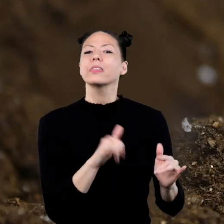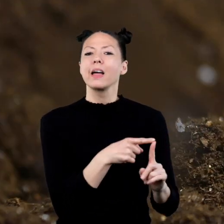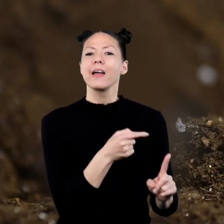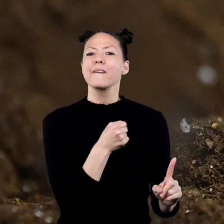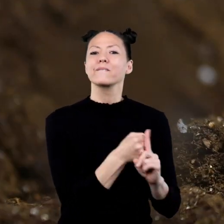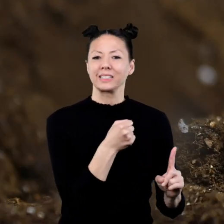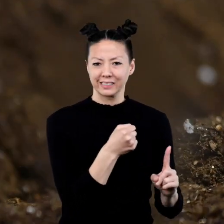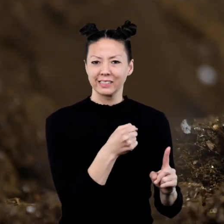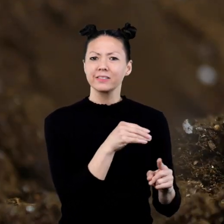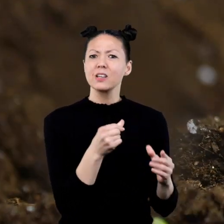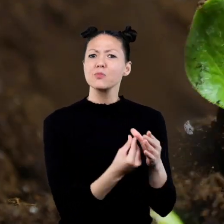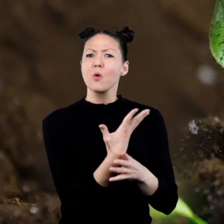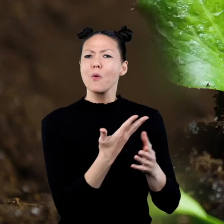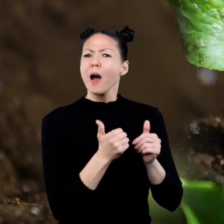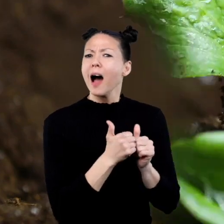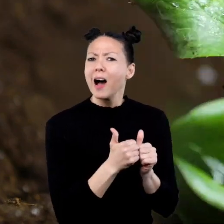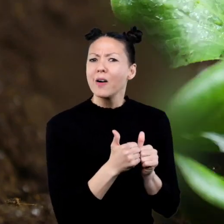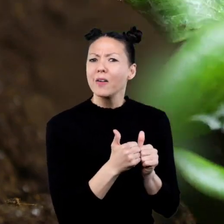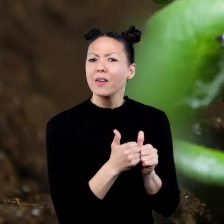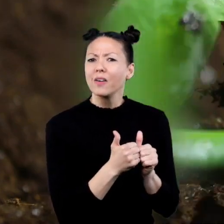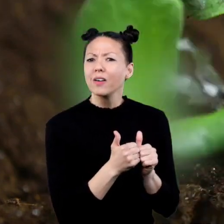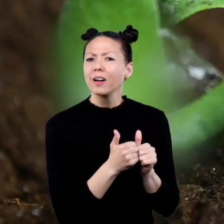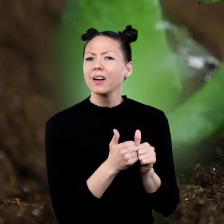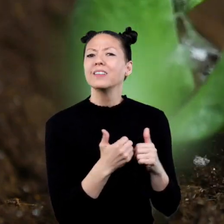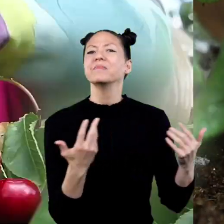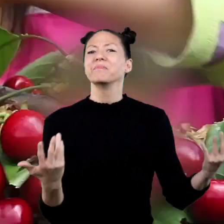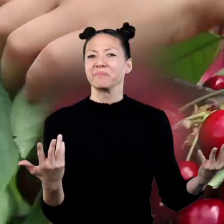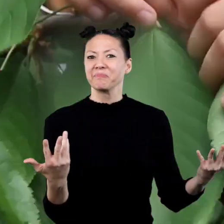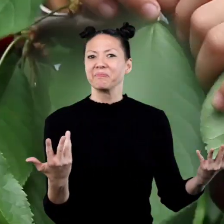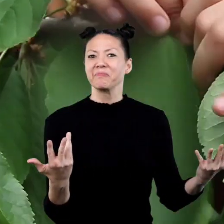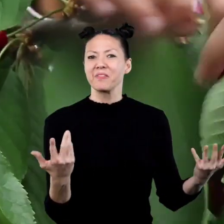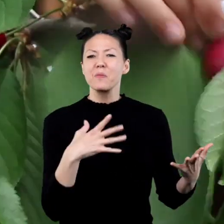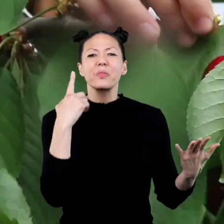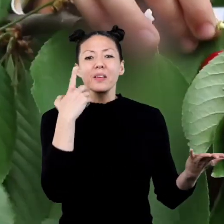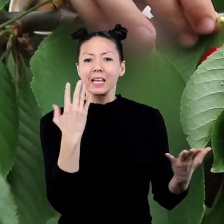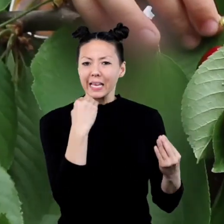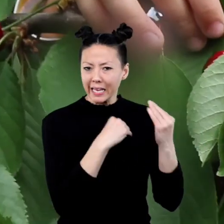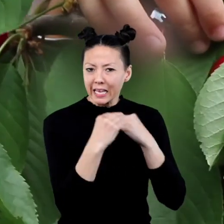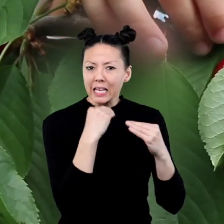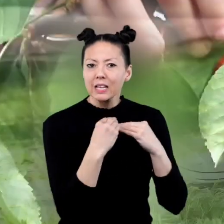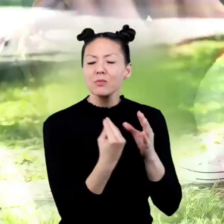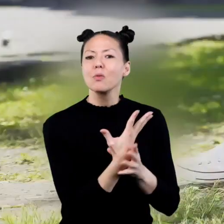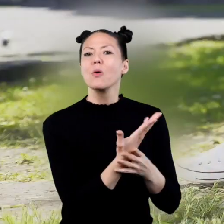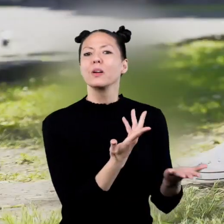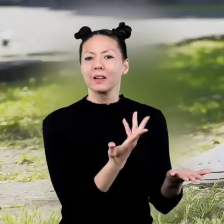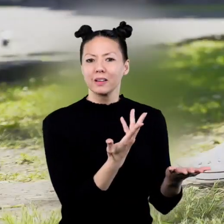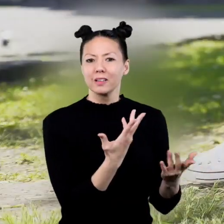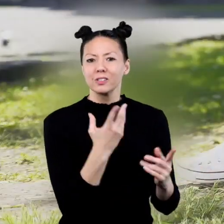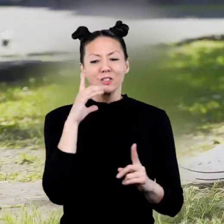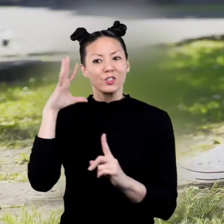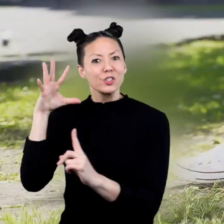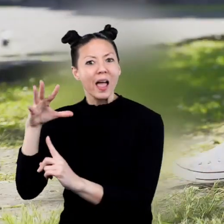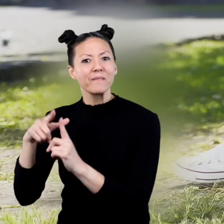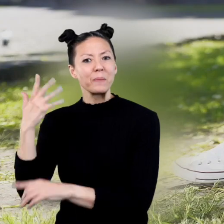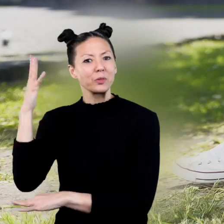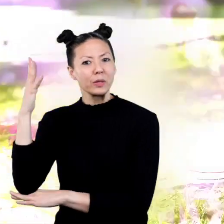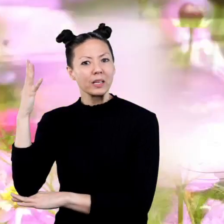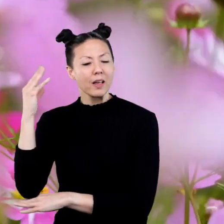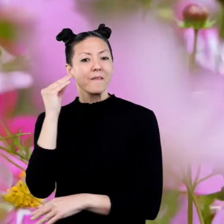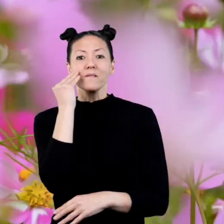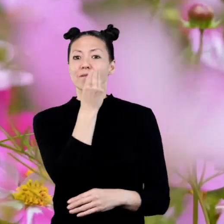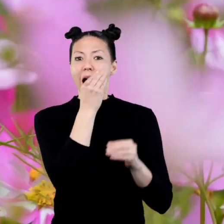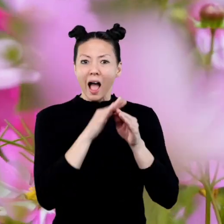about an effect from the seeds growing? Can you think of a few? We can eat what is grown. We can get shade from a tree,